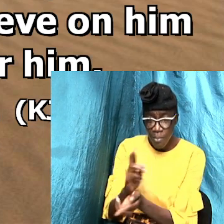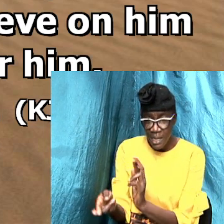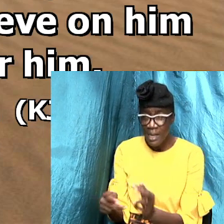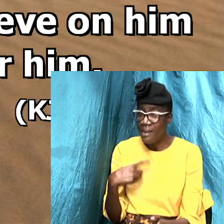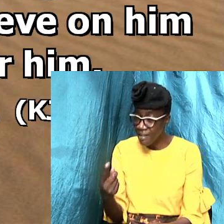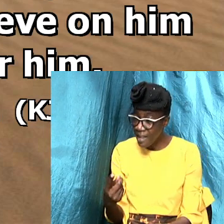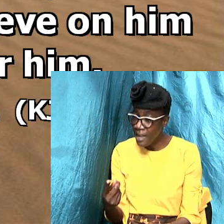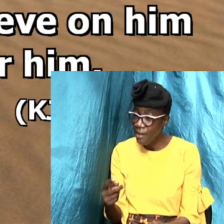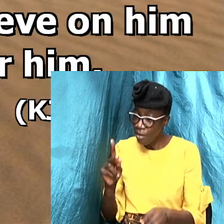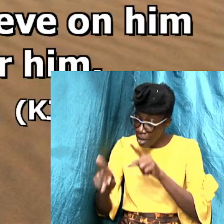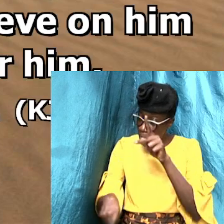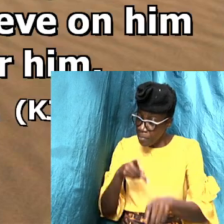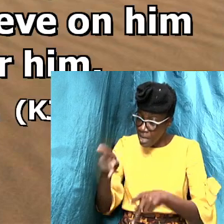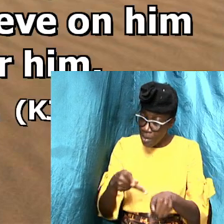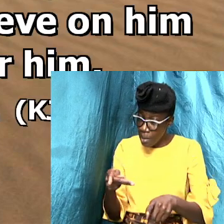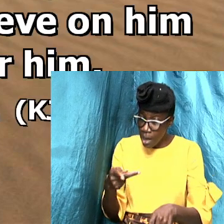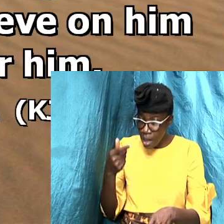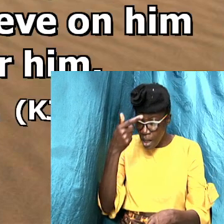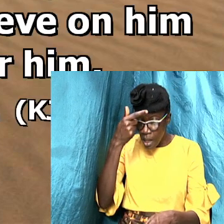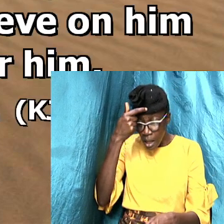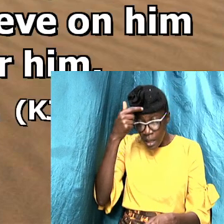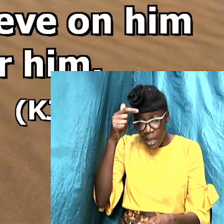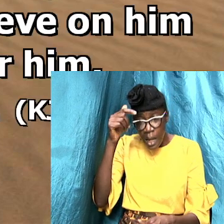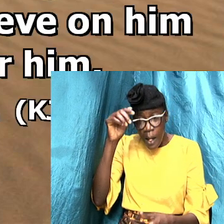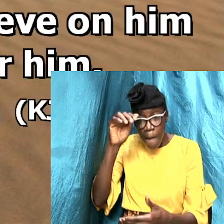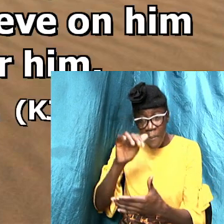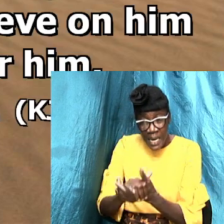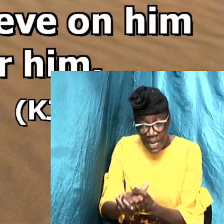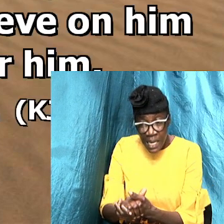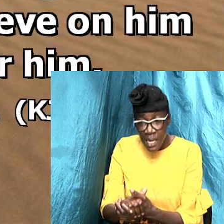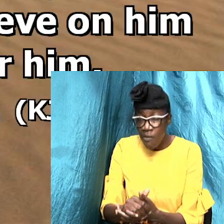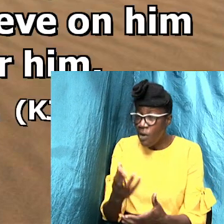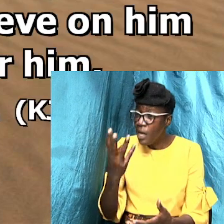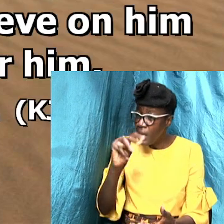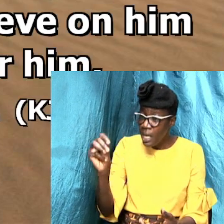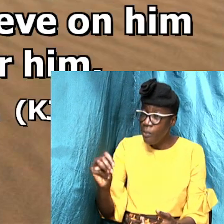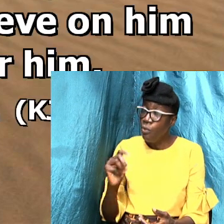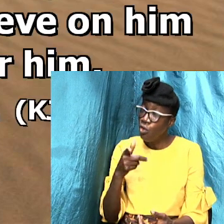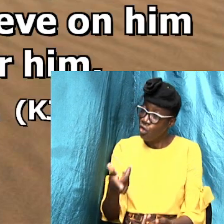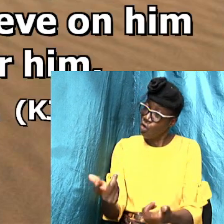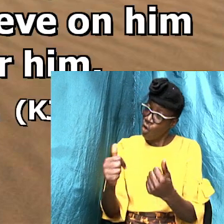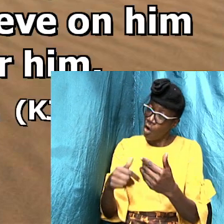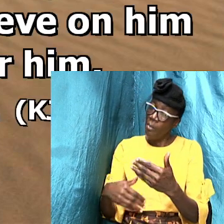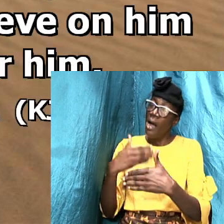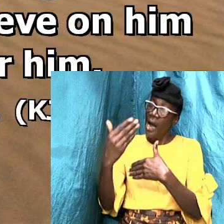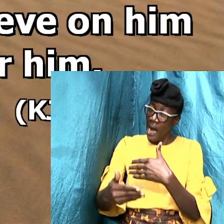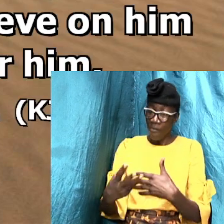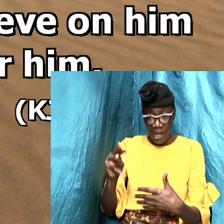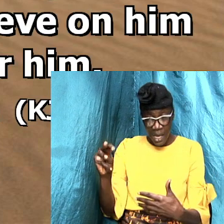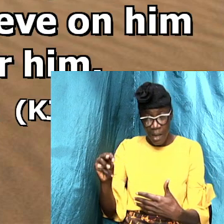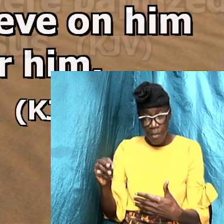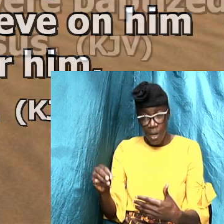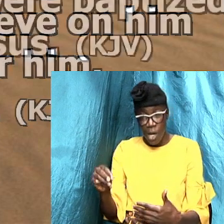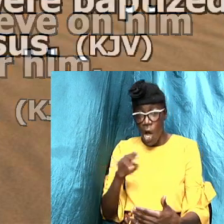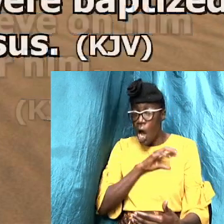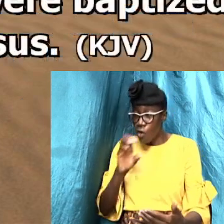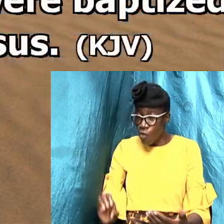people that they should believe on him which should come after him that is on Christ Jesus